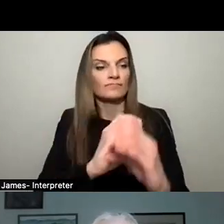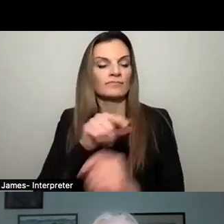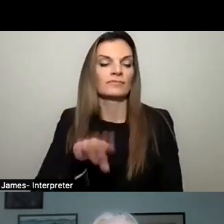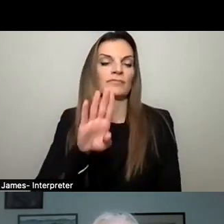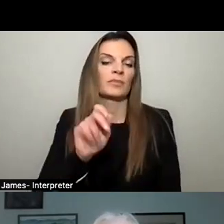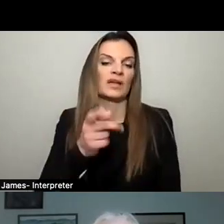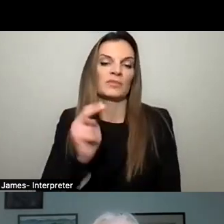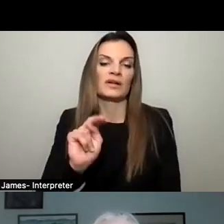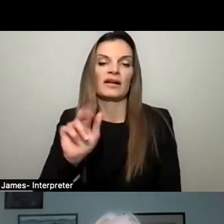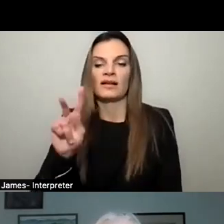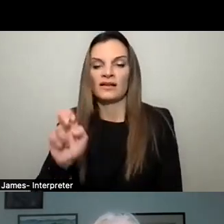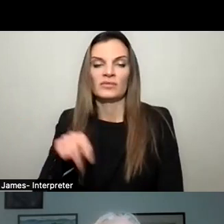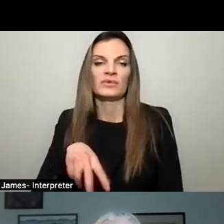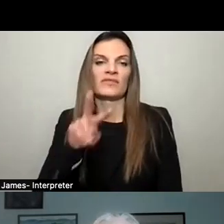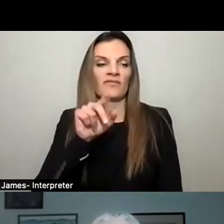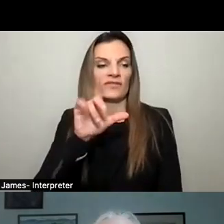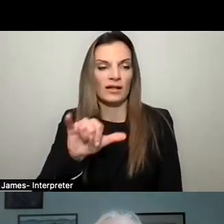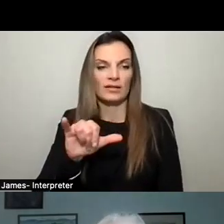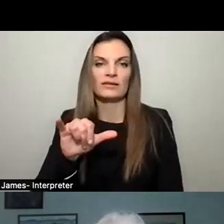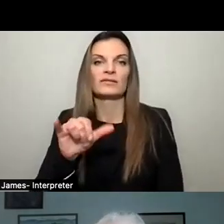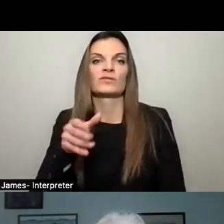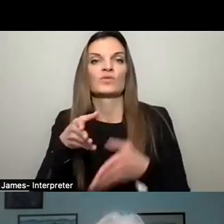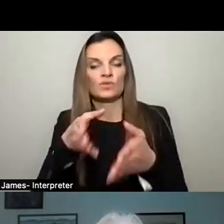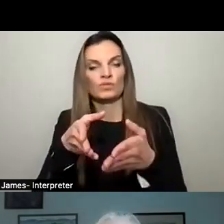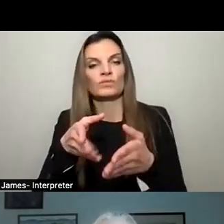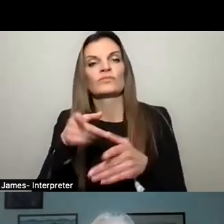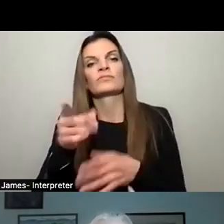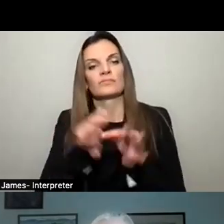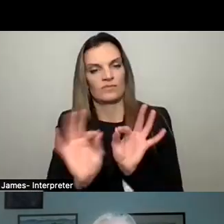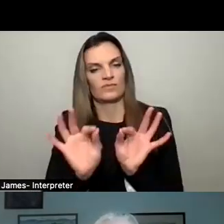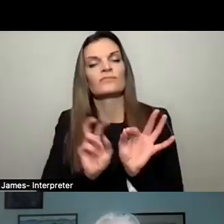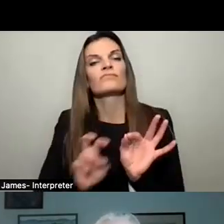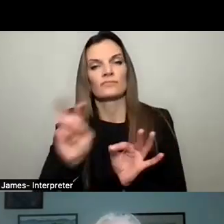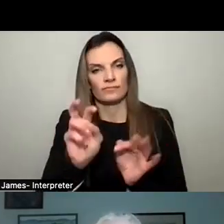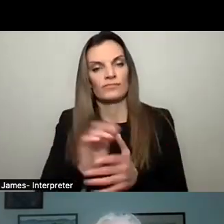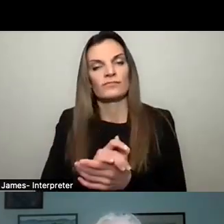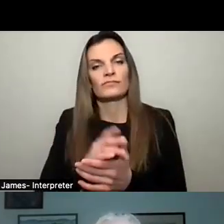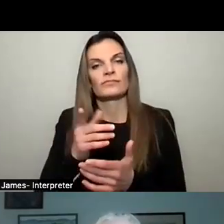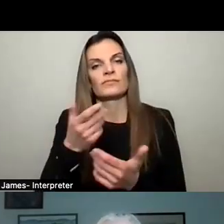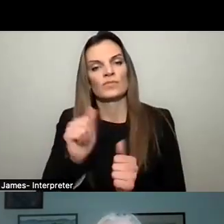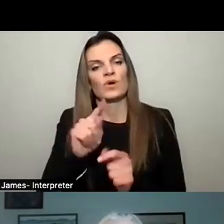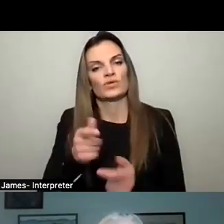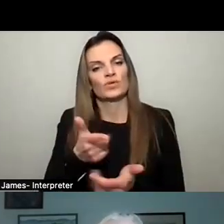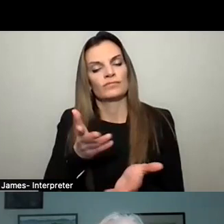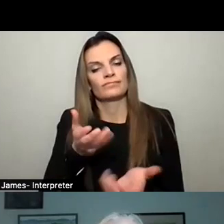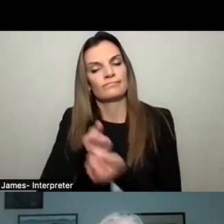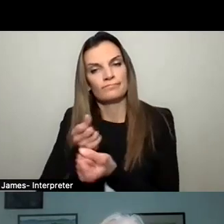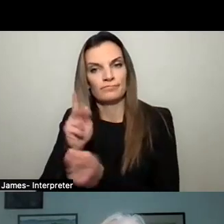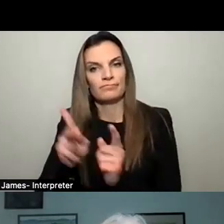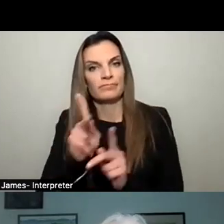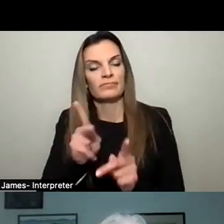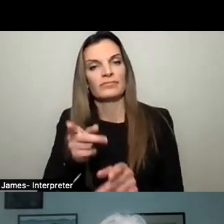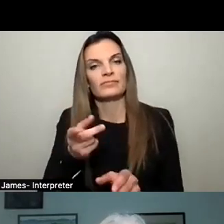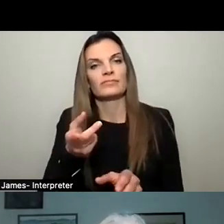Cortland Street, Valley Street and back around again as a free shuttle, as a way of encouraging people to hop on and off